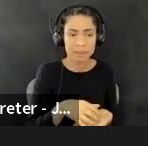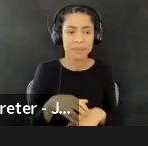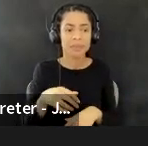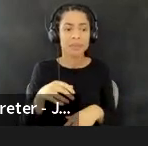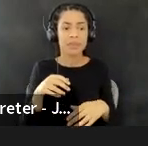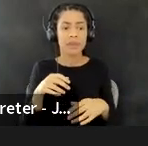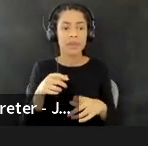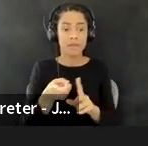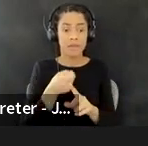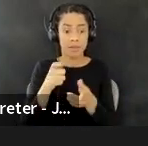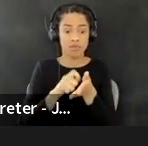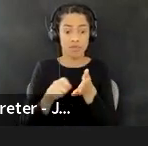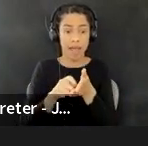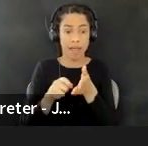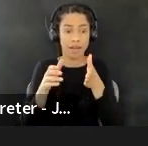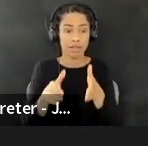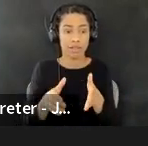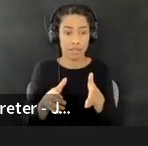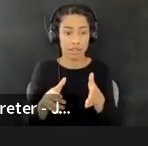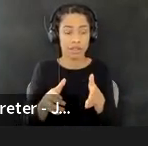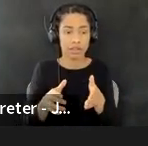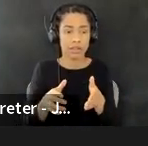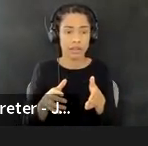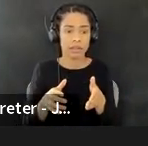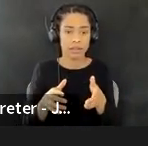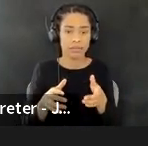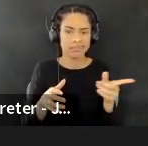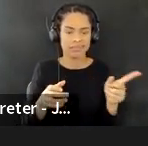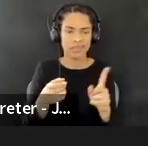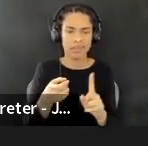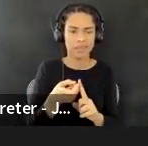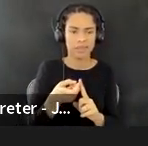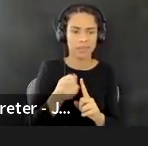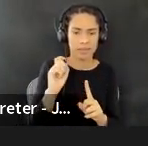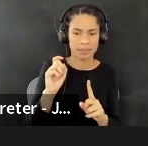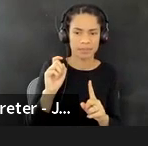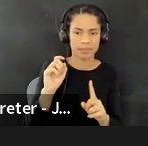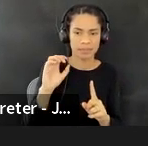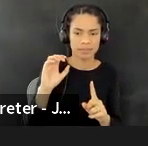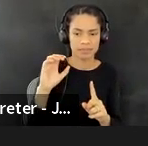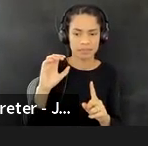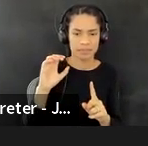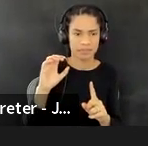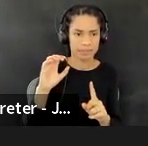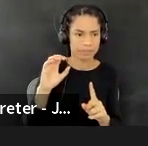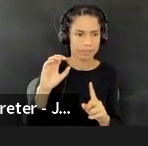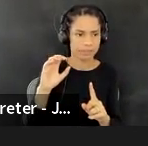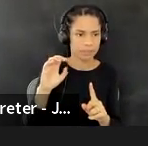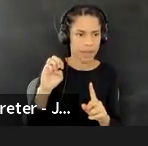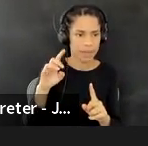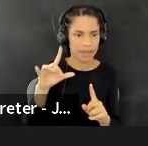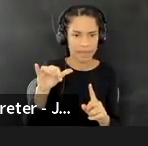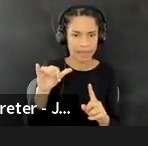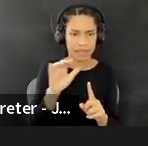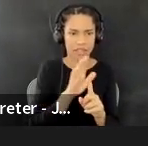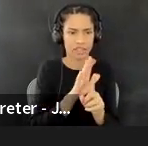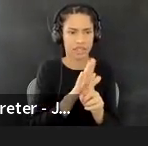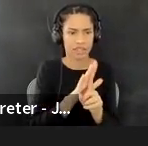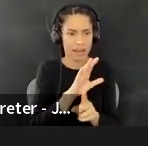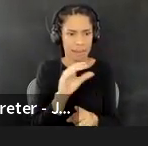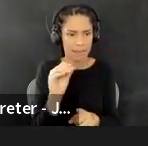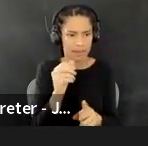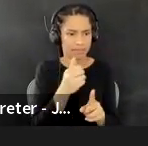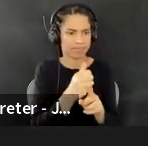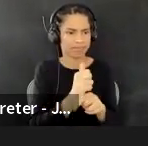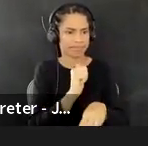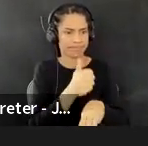um, that Catalyst Dance, um, Emily's company has, um, put together, but even more than a writer, there was this sense